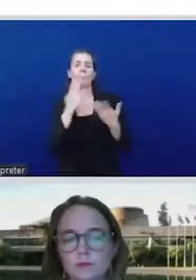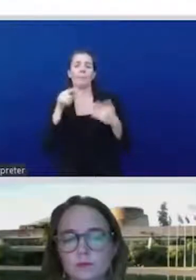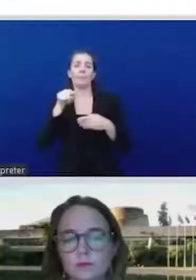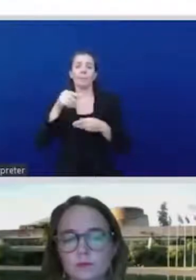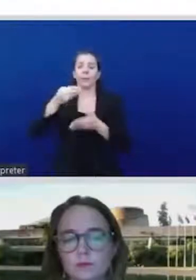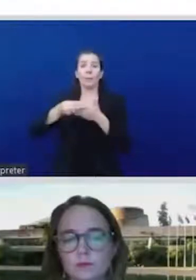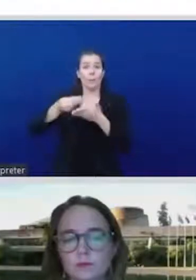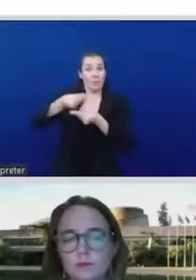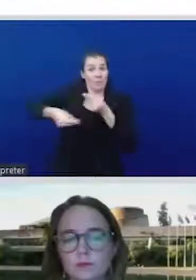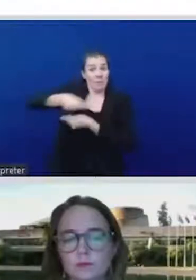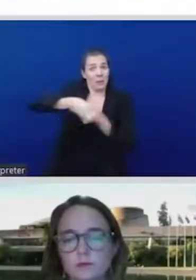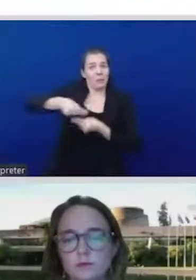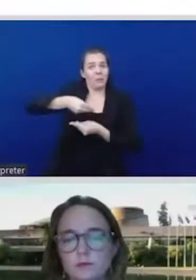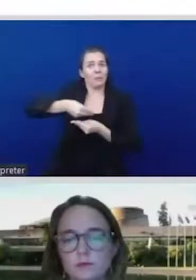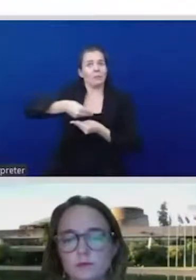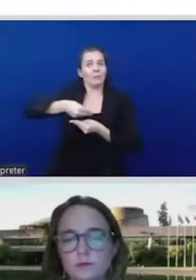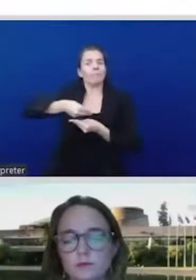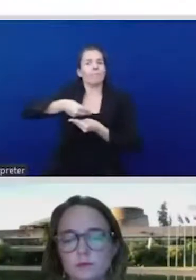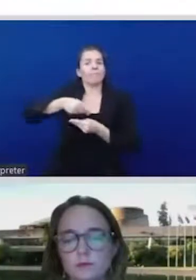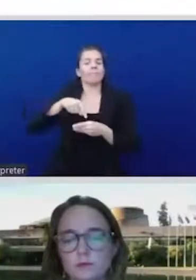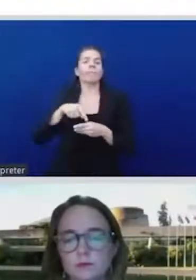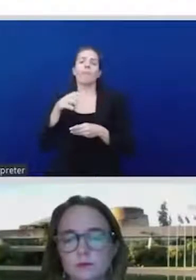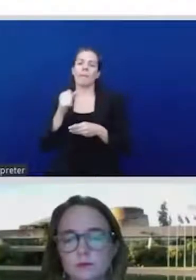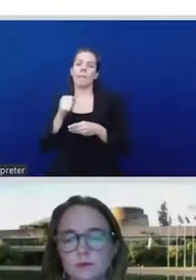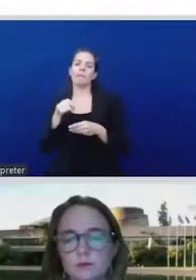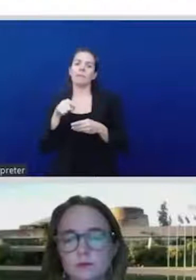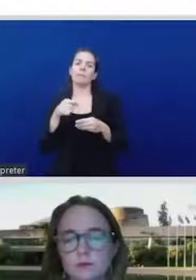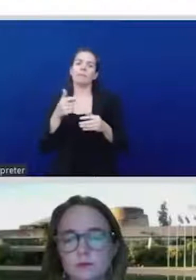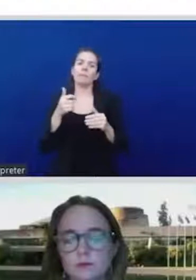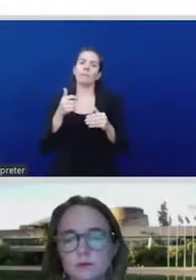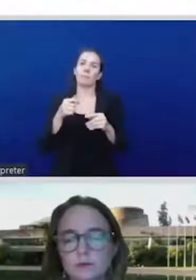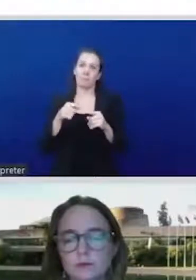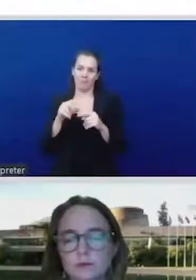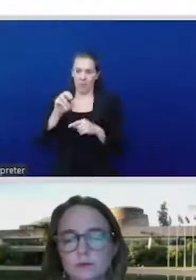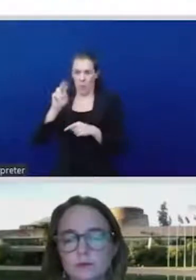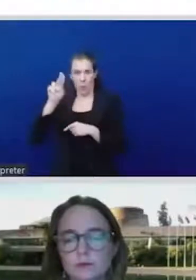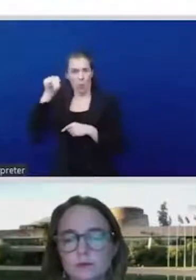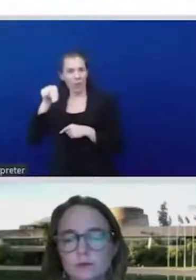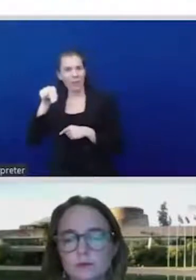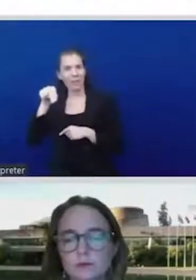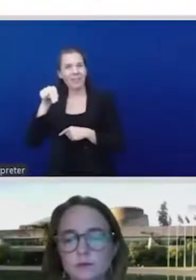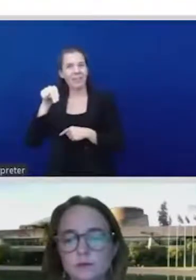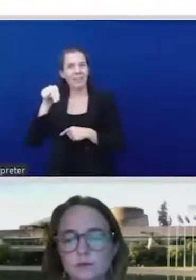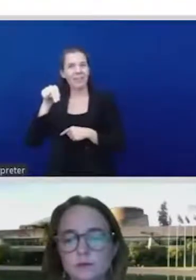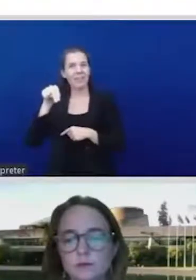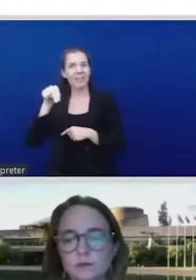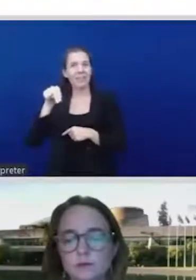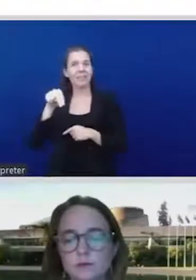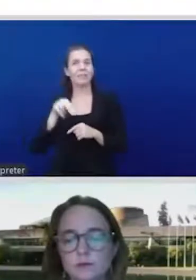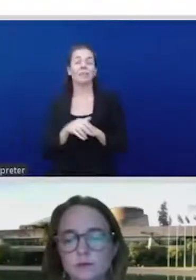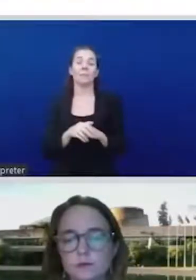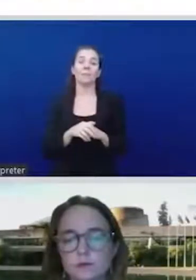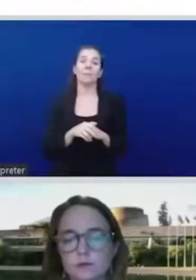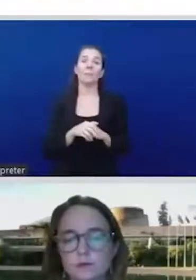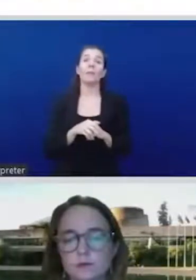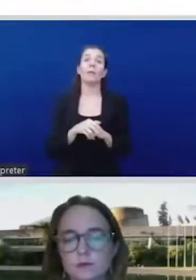make us included on the conversation. FEEMI are also providing knowledge and to understand the UN guiding principles